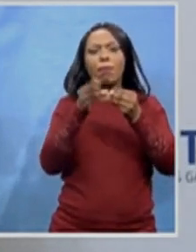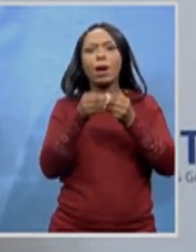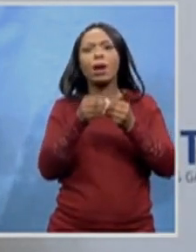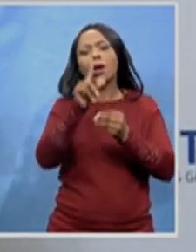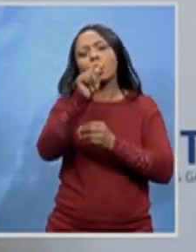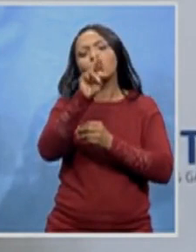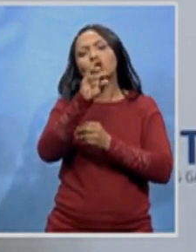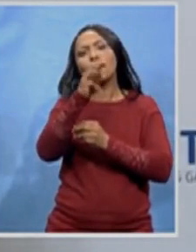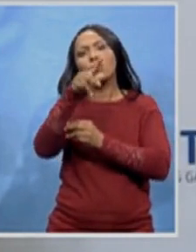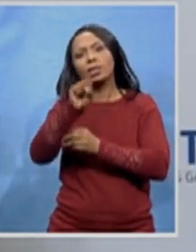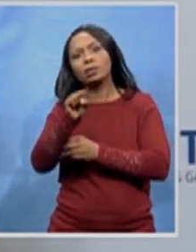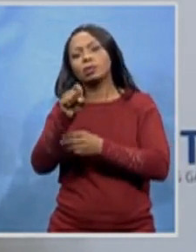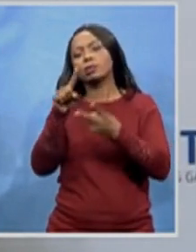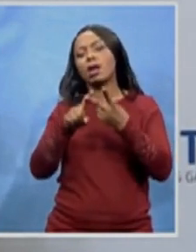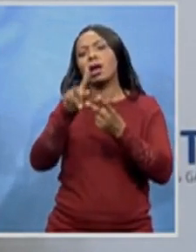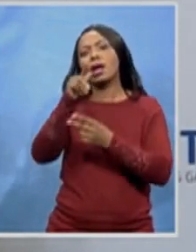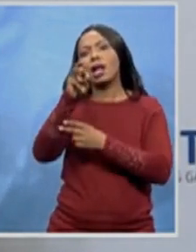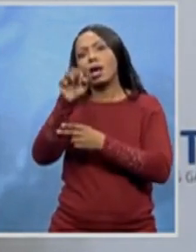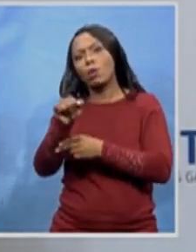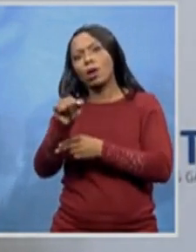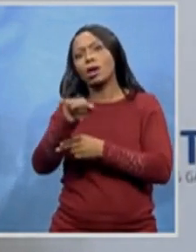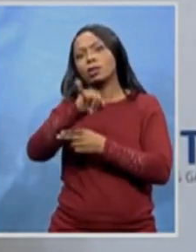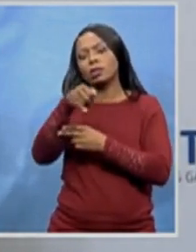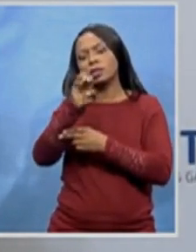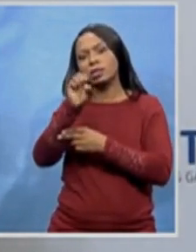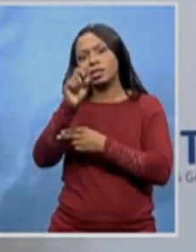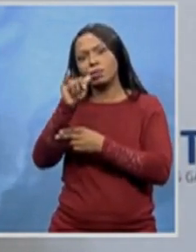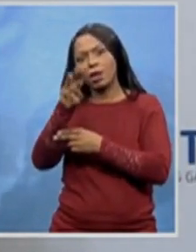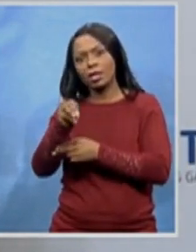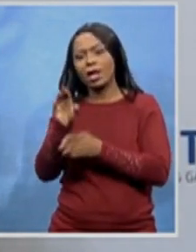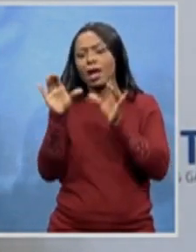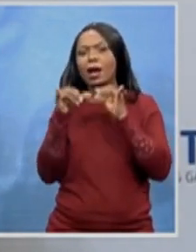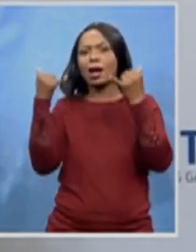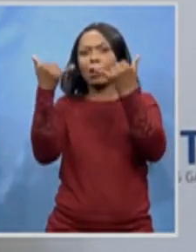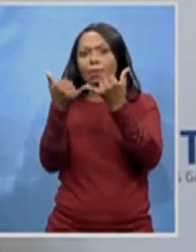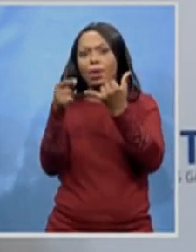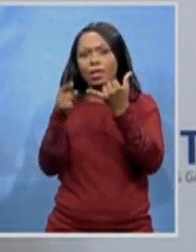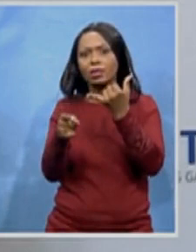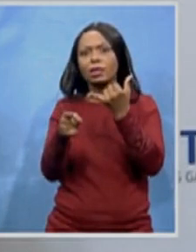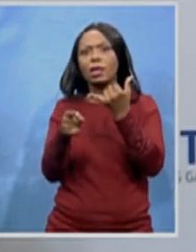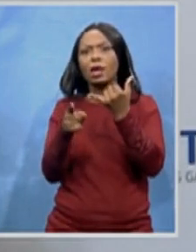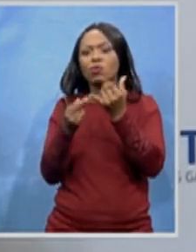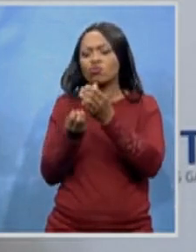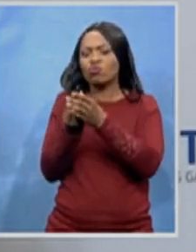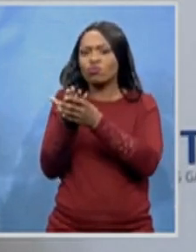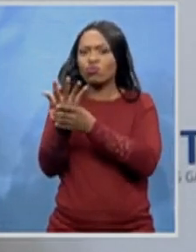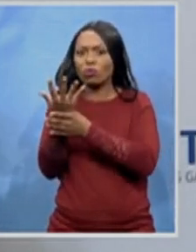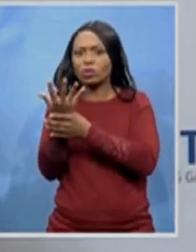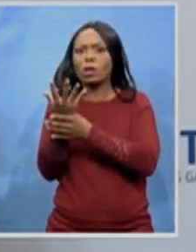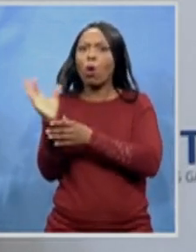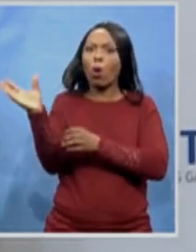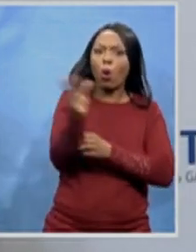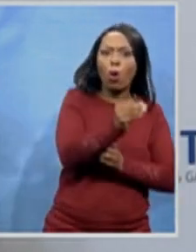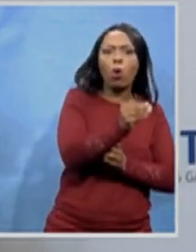A company whose roots can be traced throughout not just the province but the nation alike. A